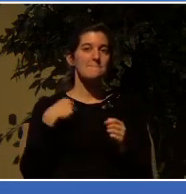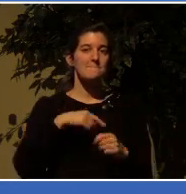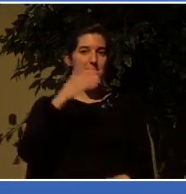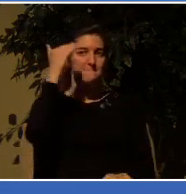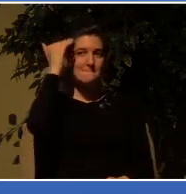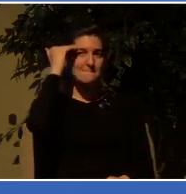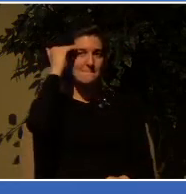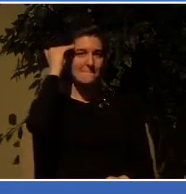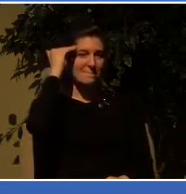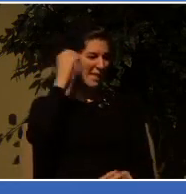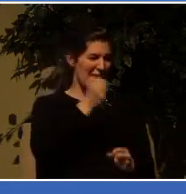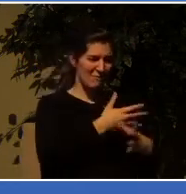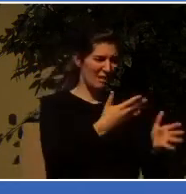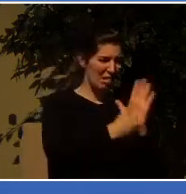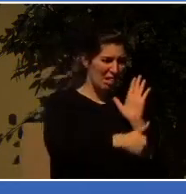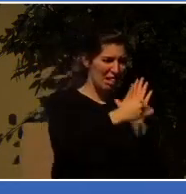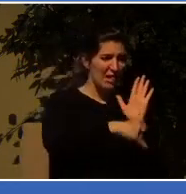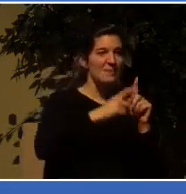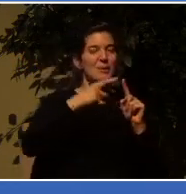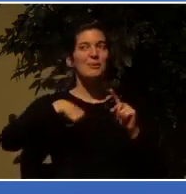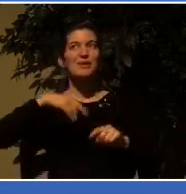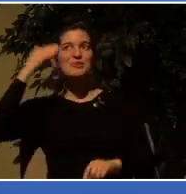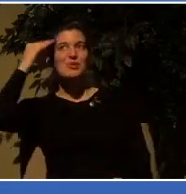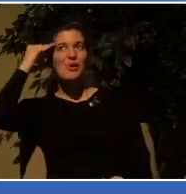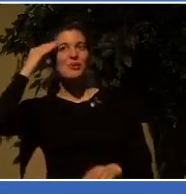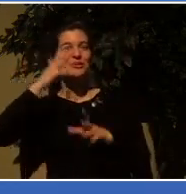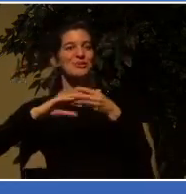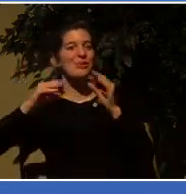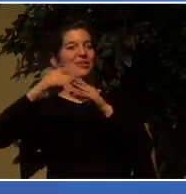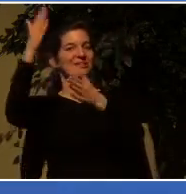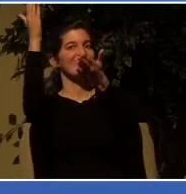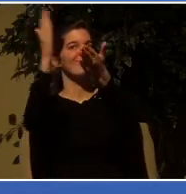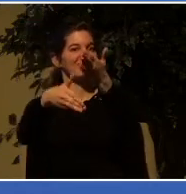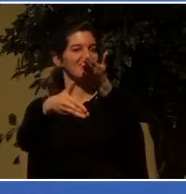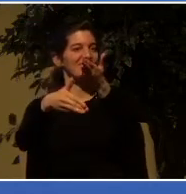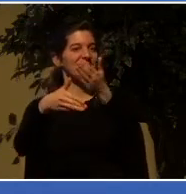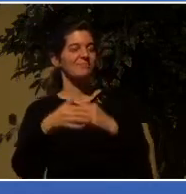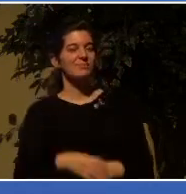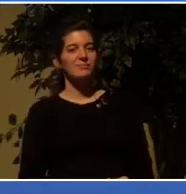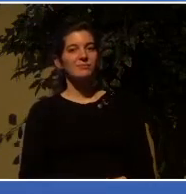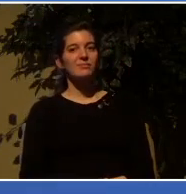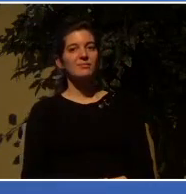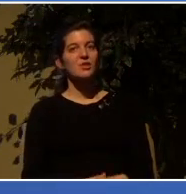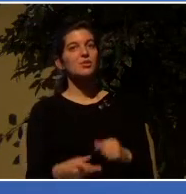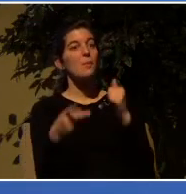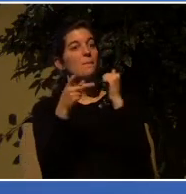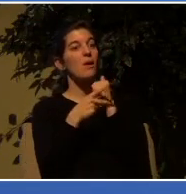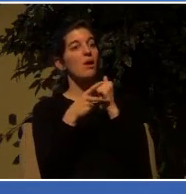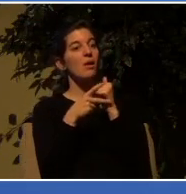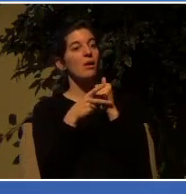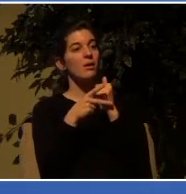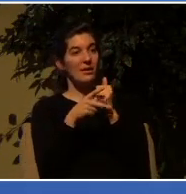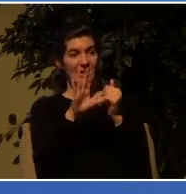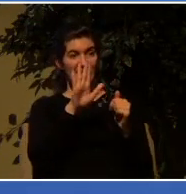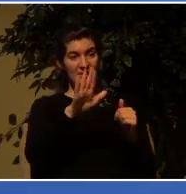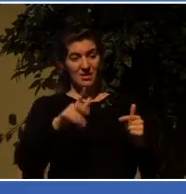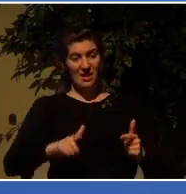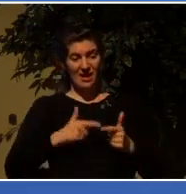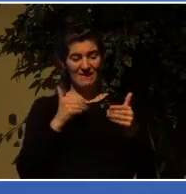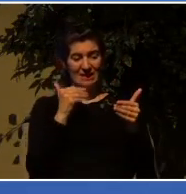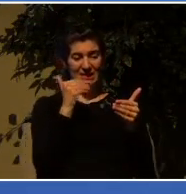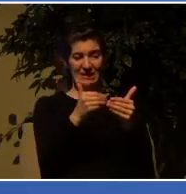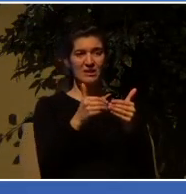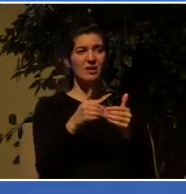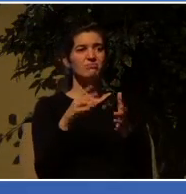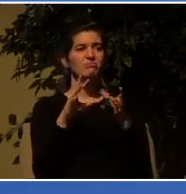end of the story and so Paul at the end of his life and I'm going to end with this he can say I'm already being poured